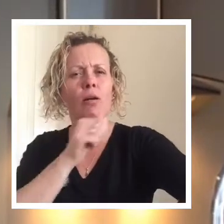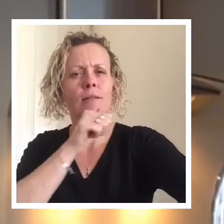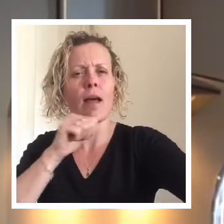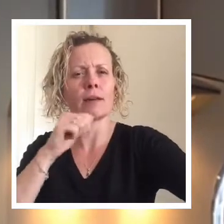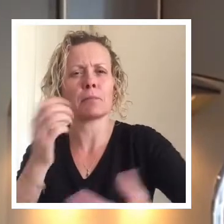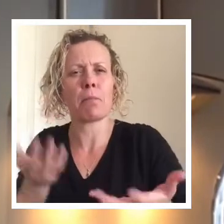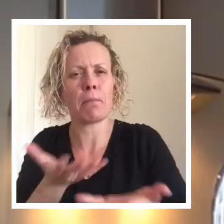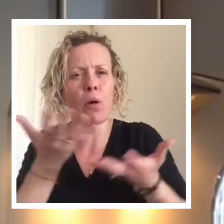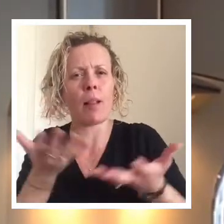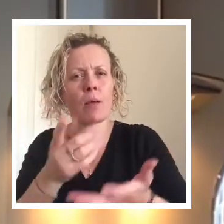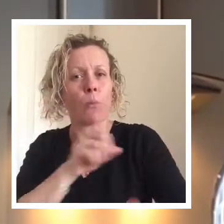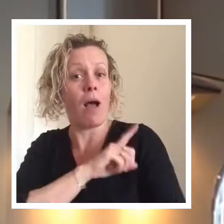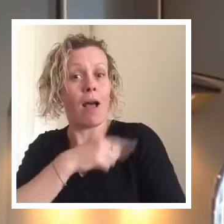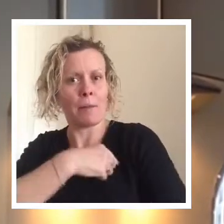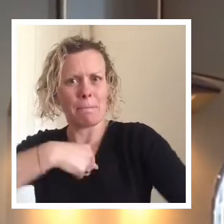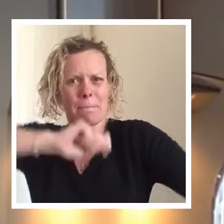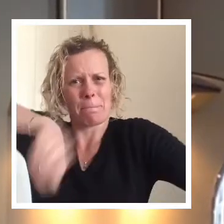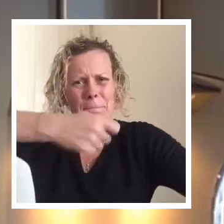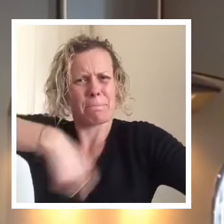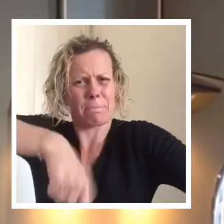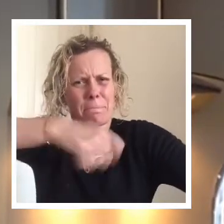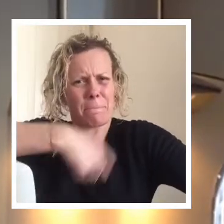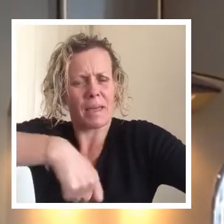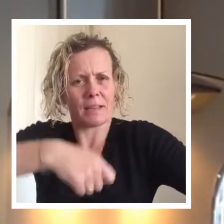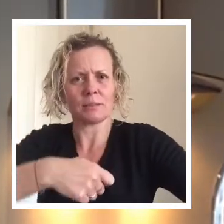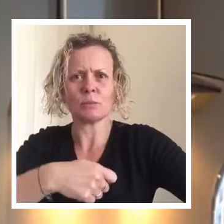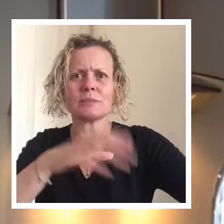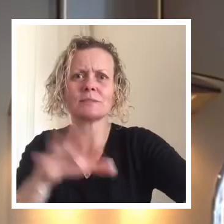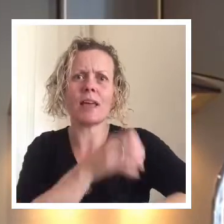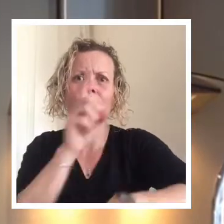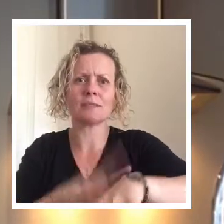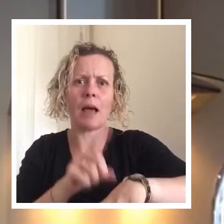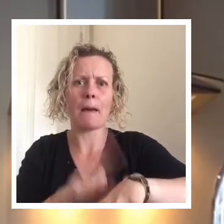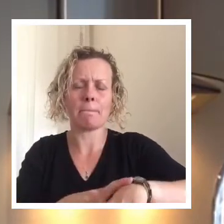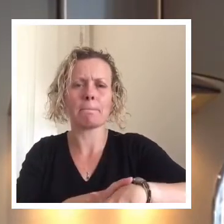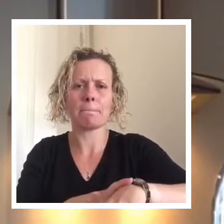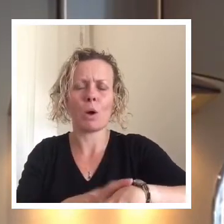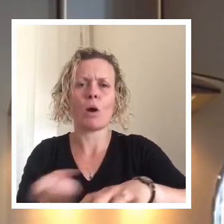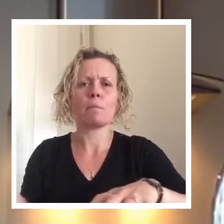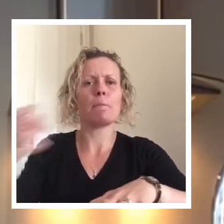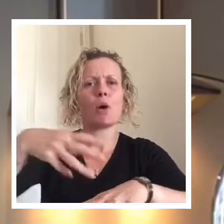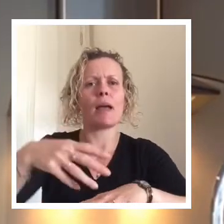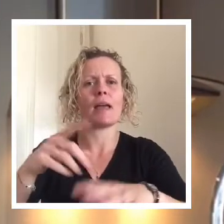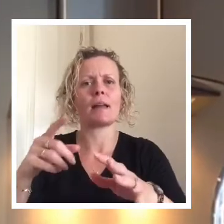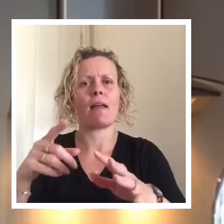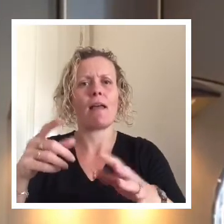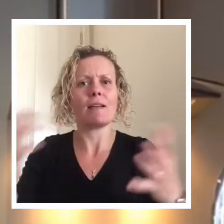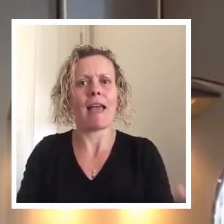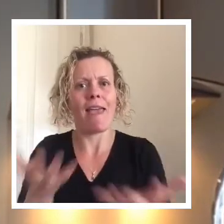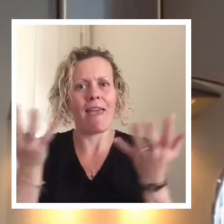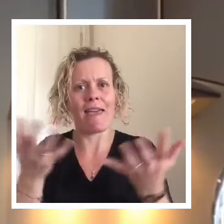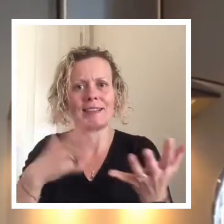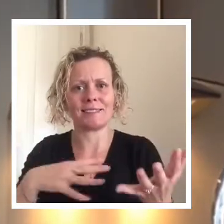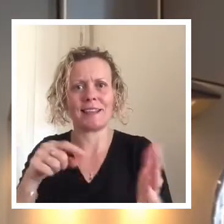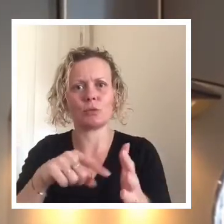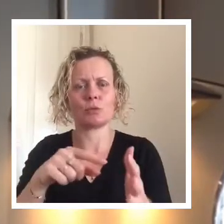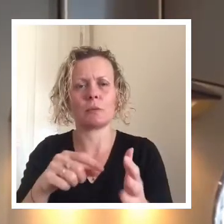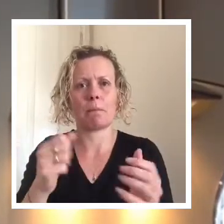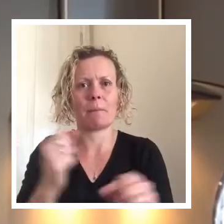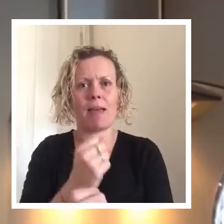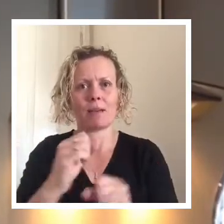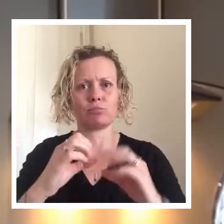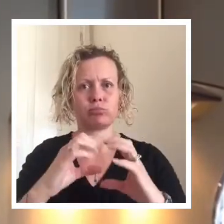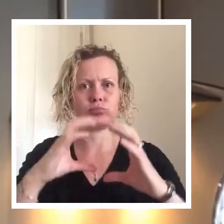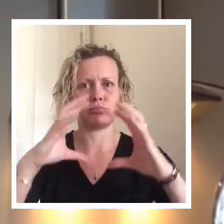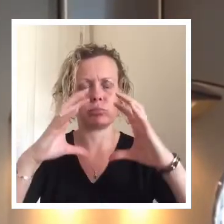Mrs. Murray's been beating very well. It does take some time, but we do need to add some air. We are then going to add our